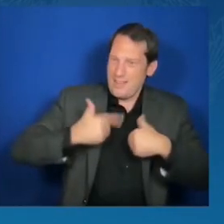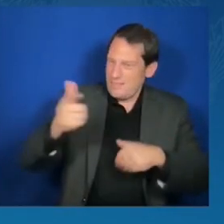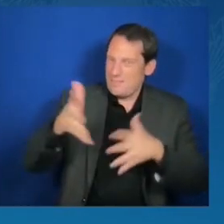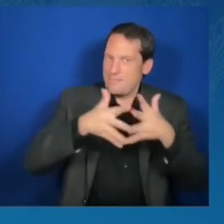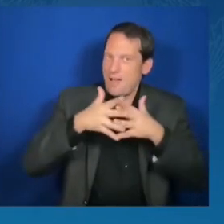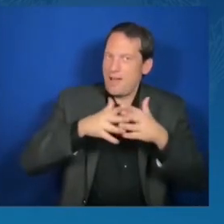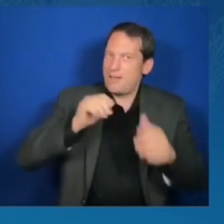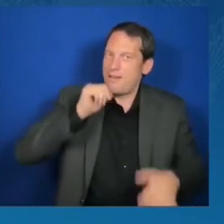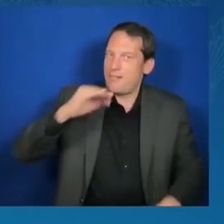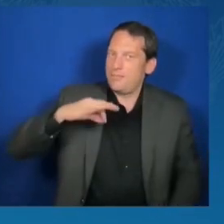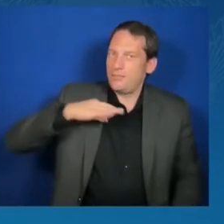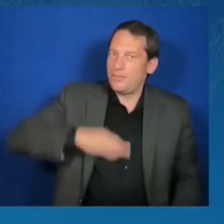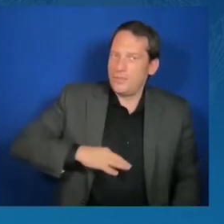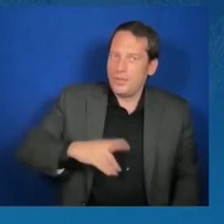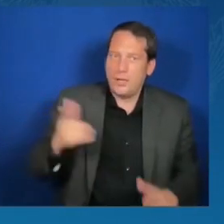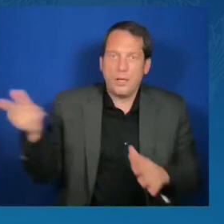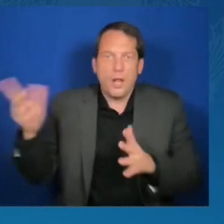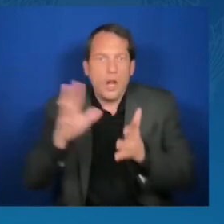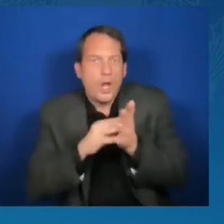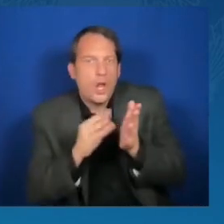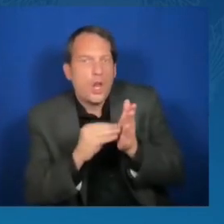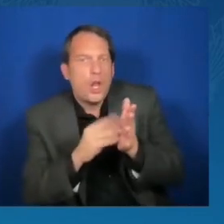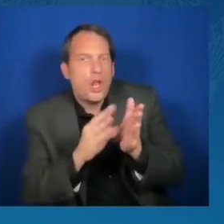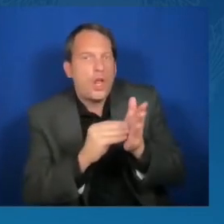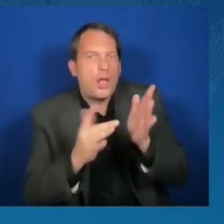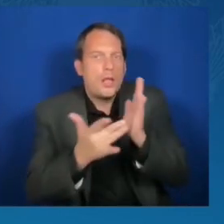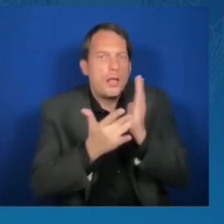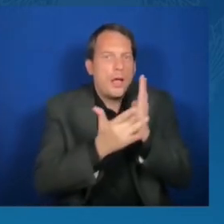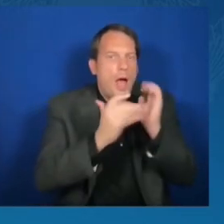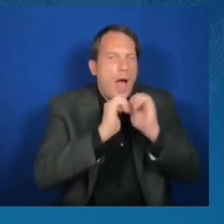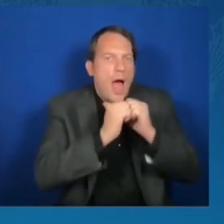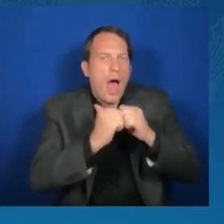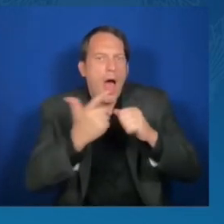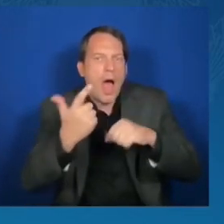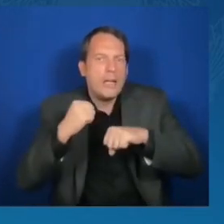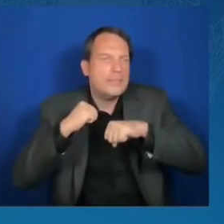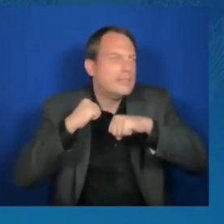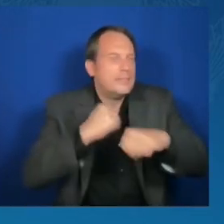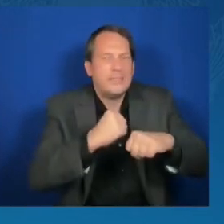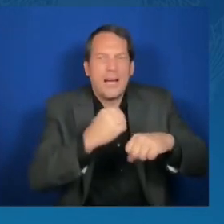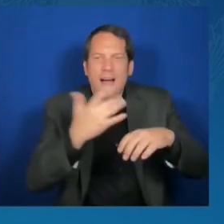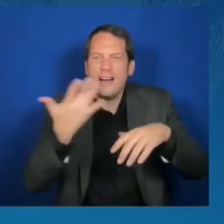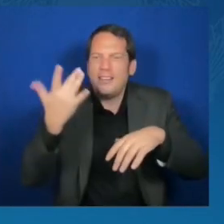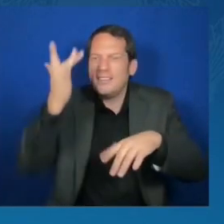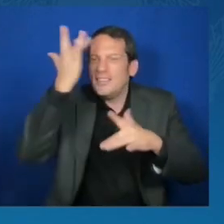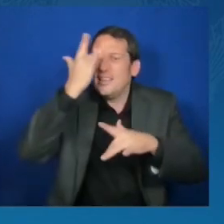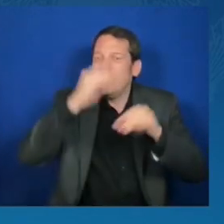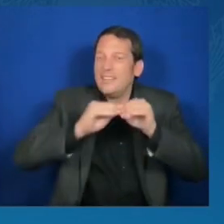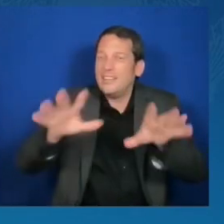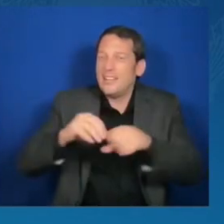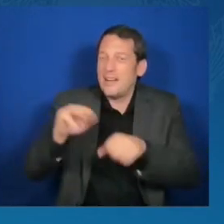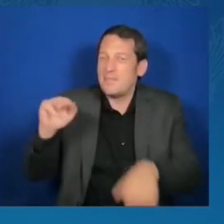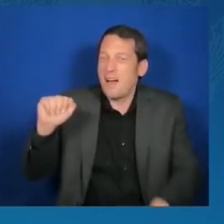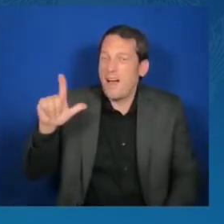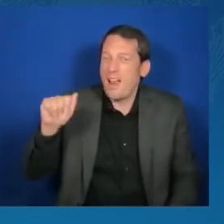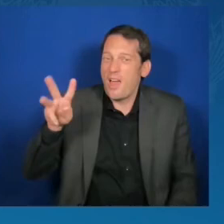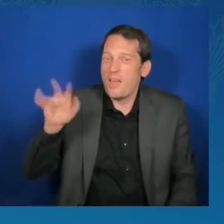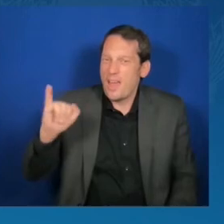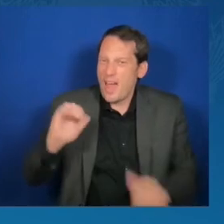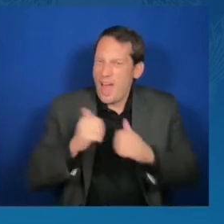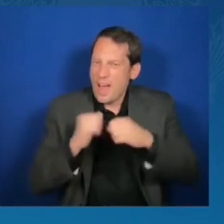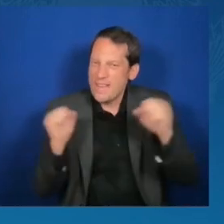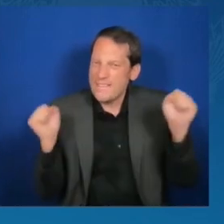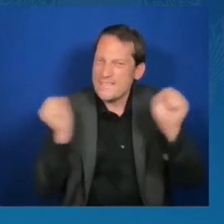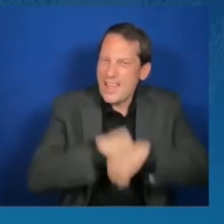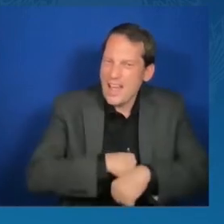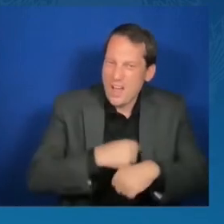is how profoundly this diaspora has shaped societies on not one, but on two continents.